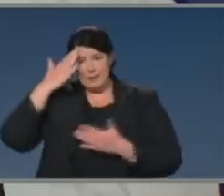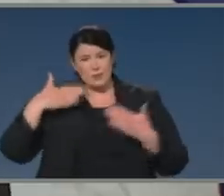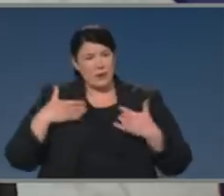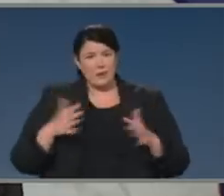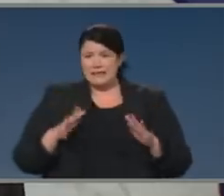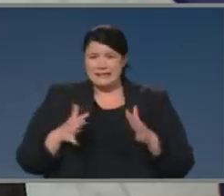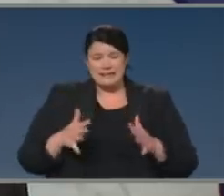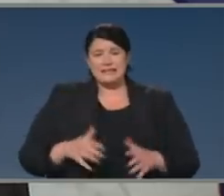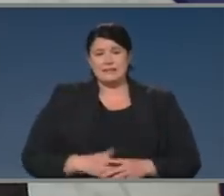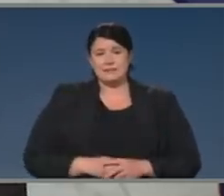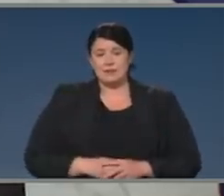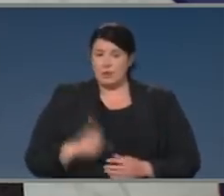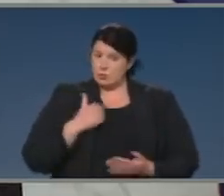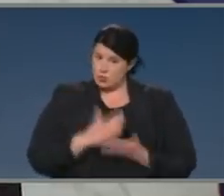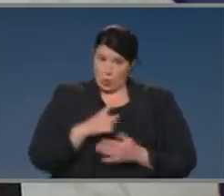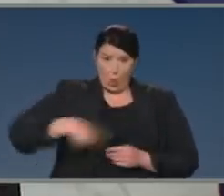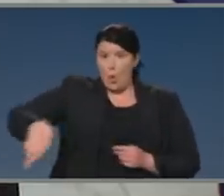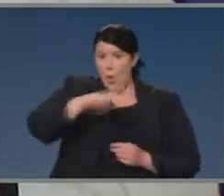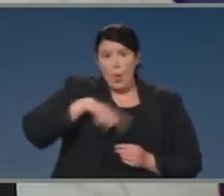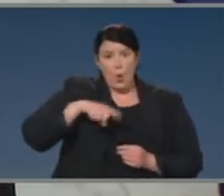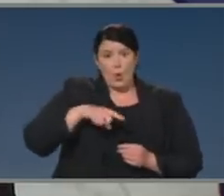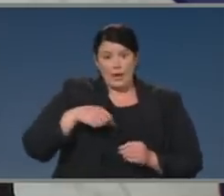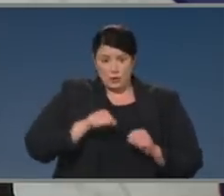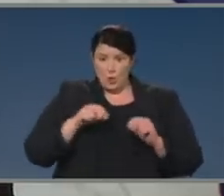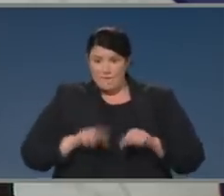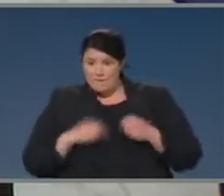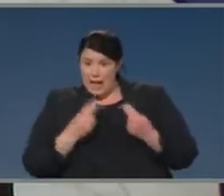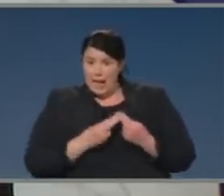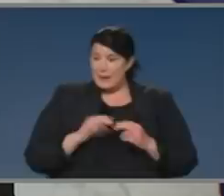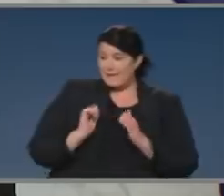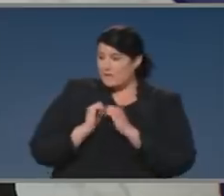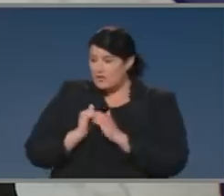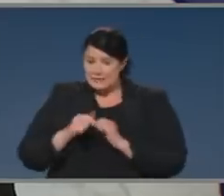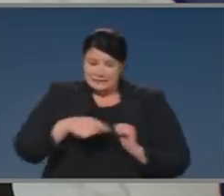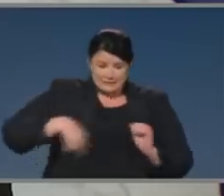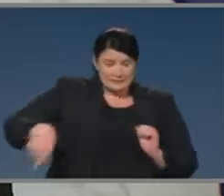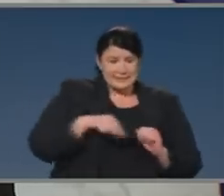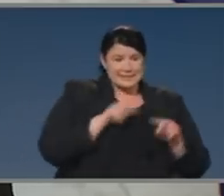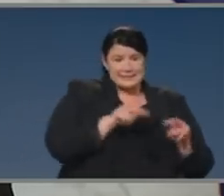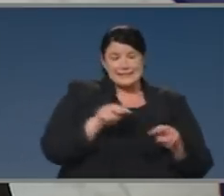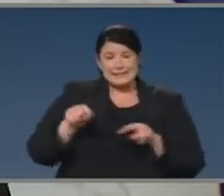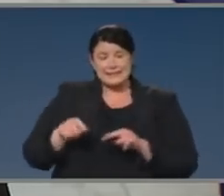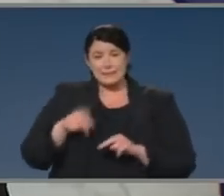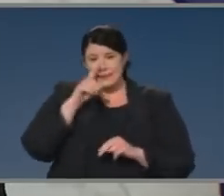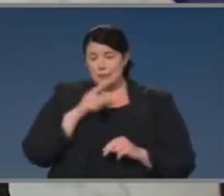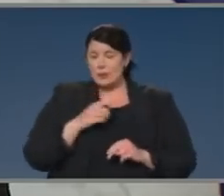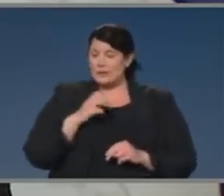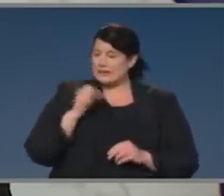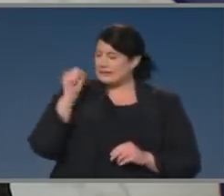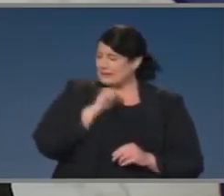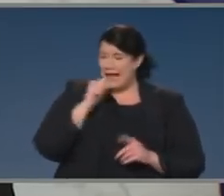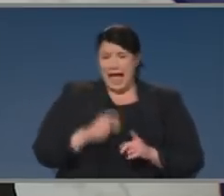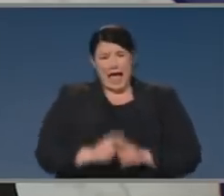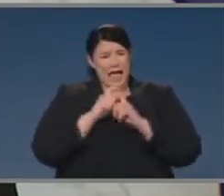have seen or felt in amongst their own families or friends or circles, the pressures that are in place right across